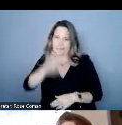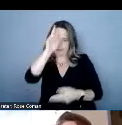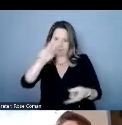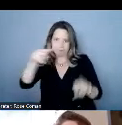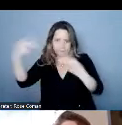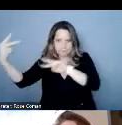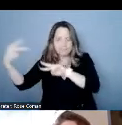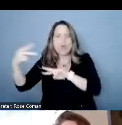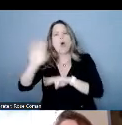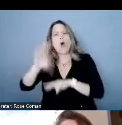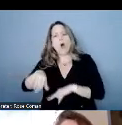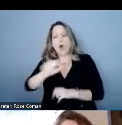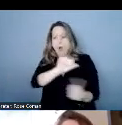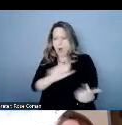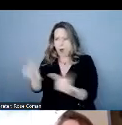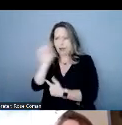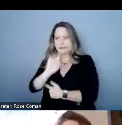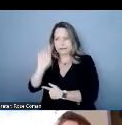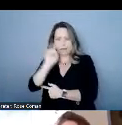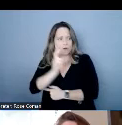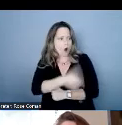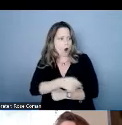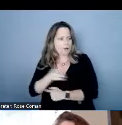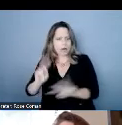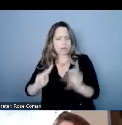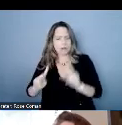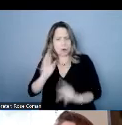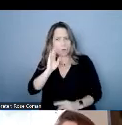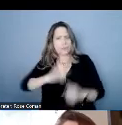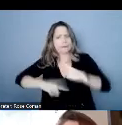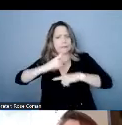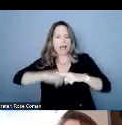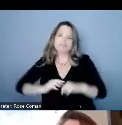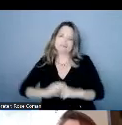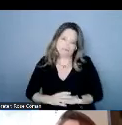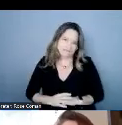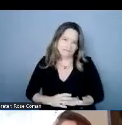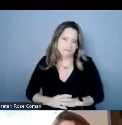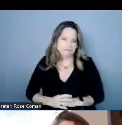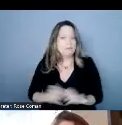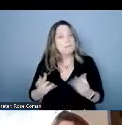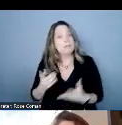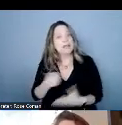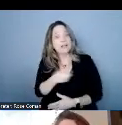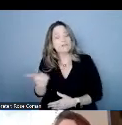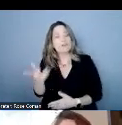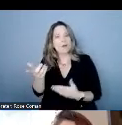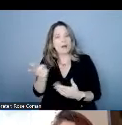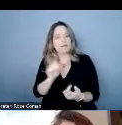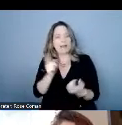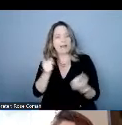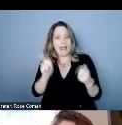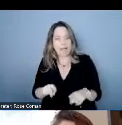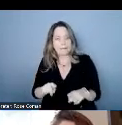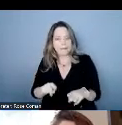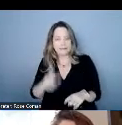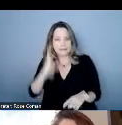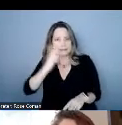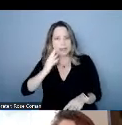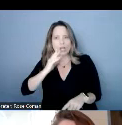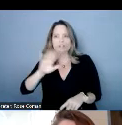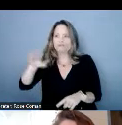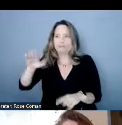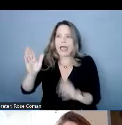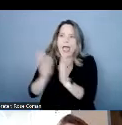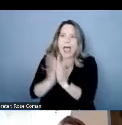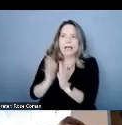all deaf or hard of hearing individuals find and many of you may have encountered this as you've requested accessibility or work